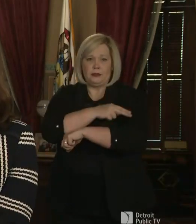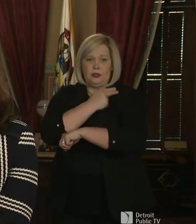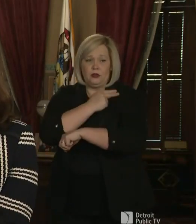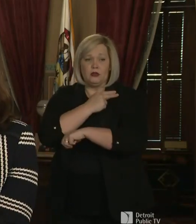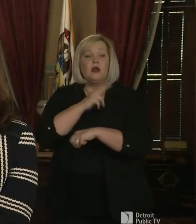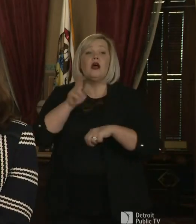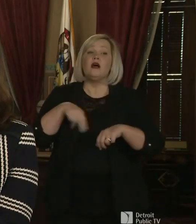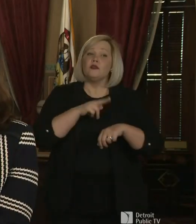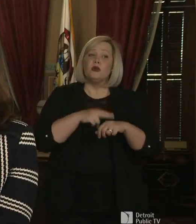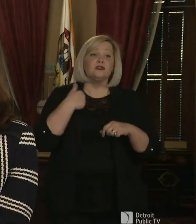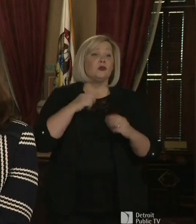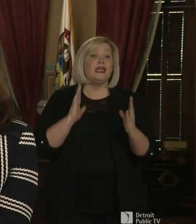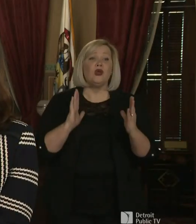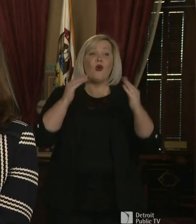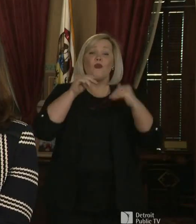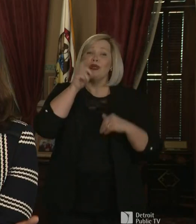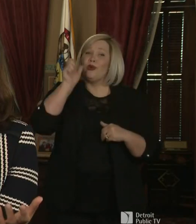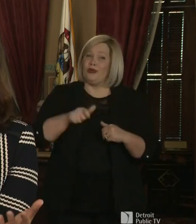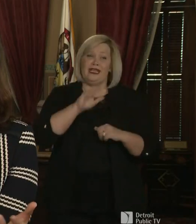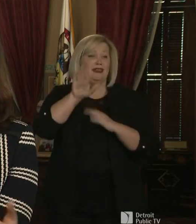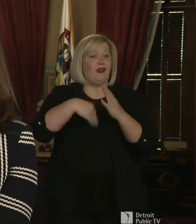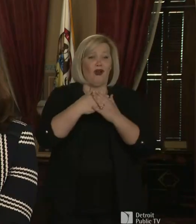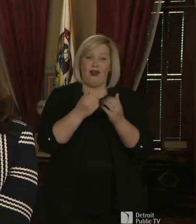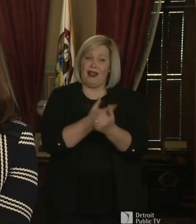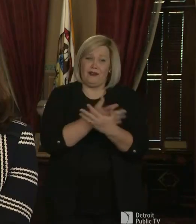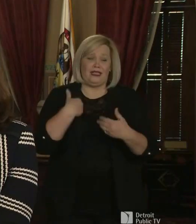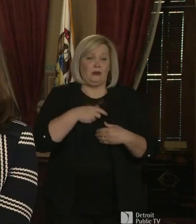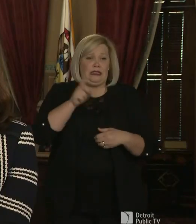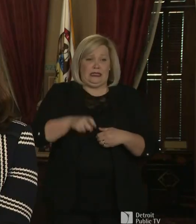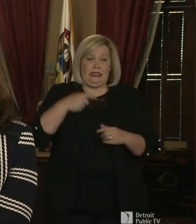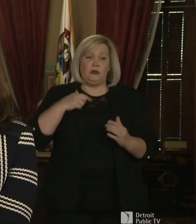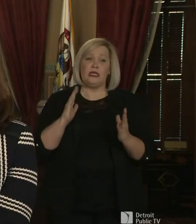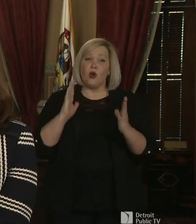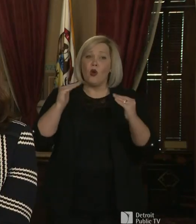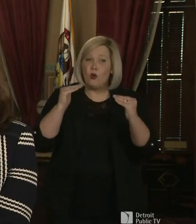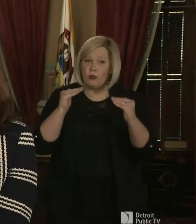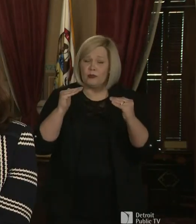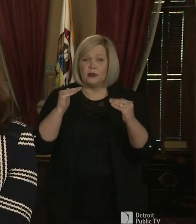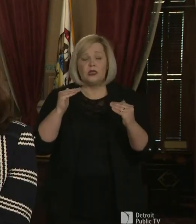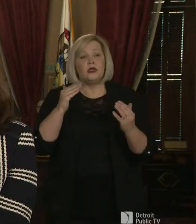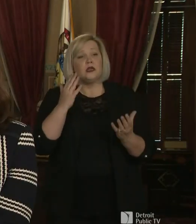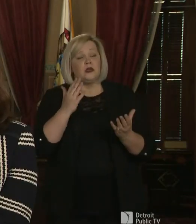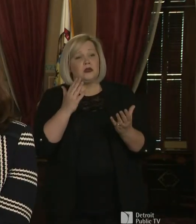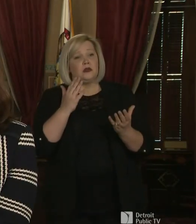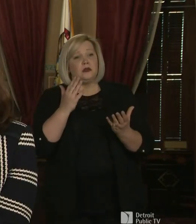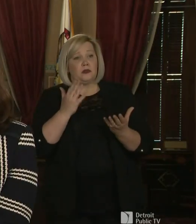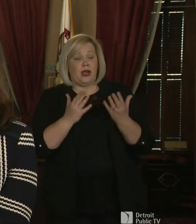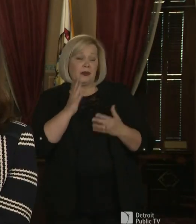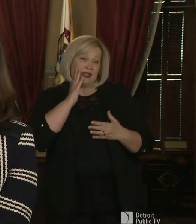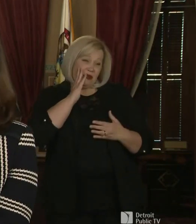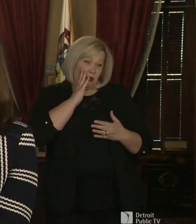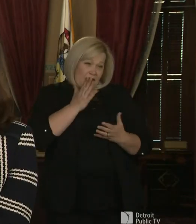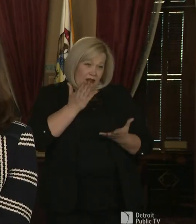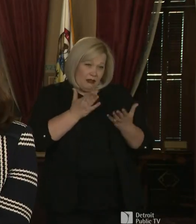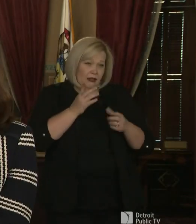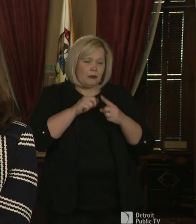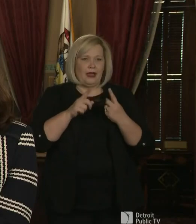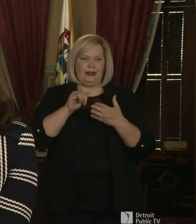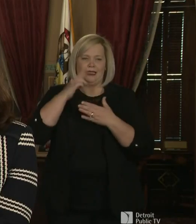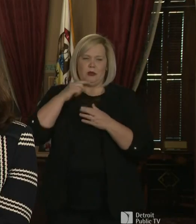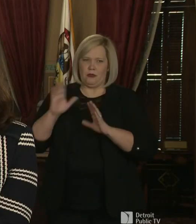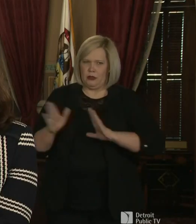every bed that we think we're going to. We probably, uh, we probably are though. And that's why we are getting prepared.